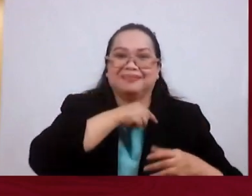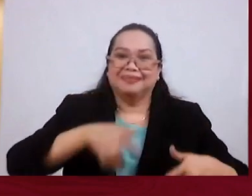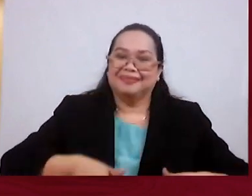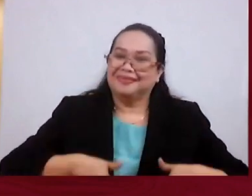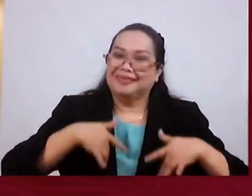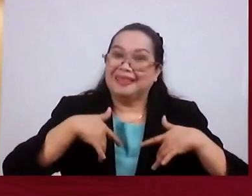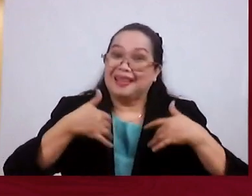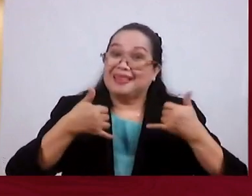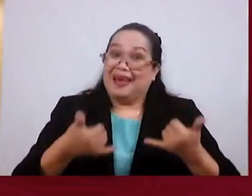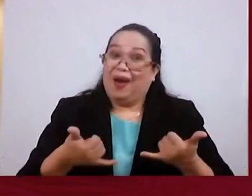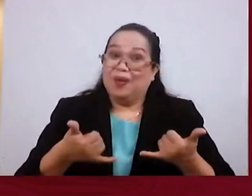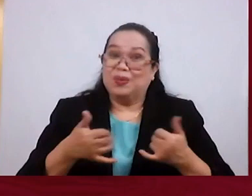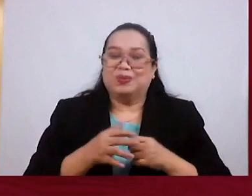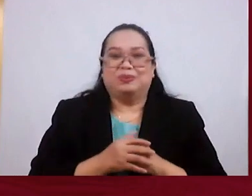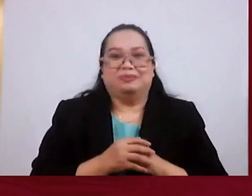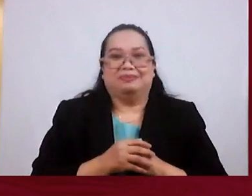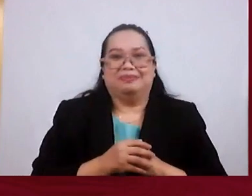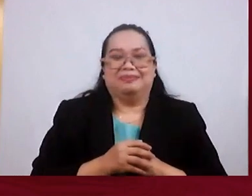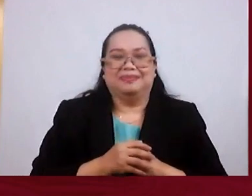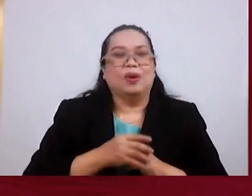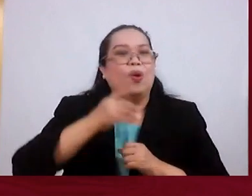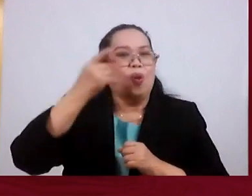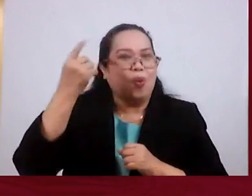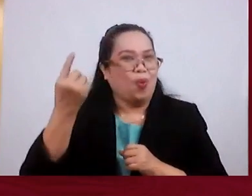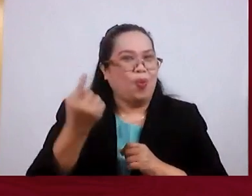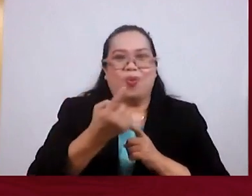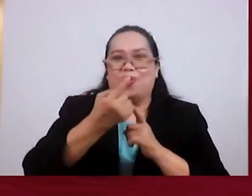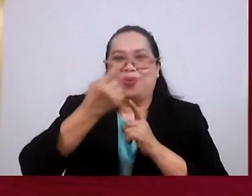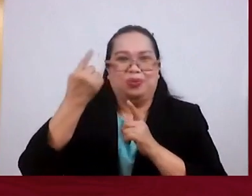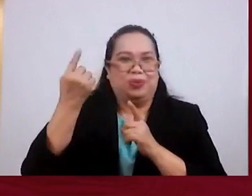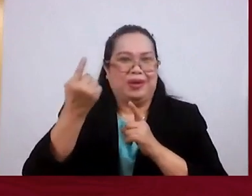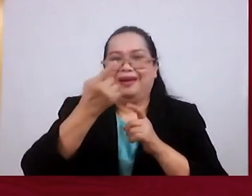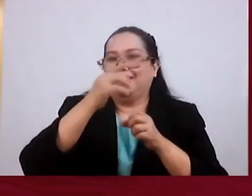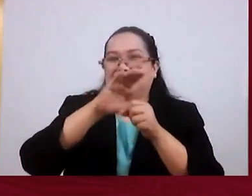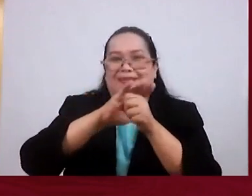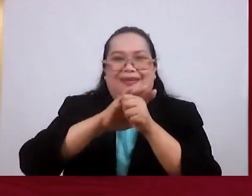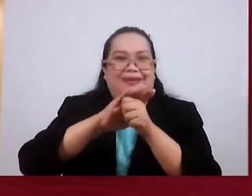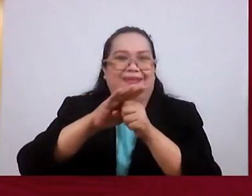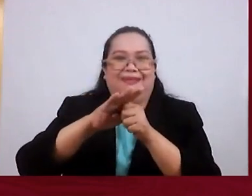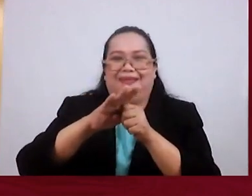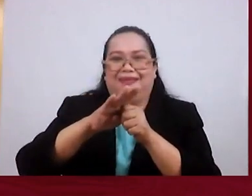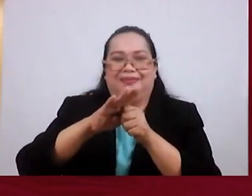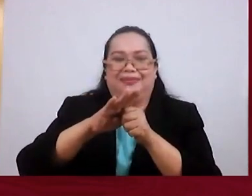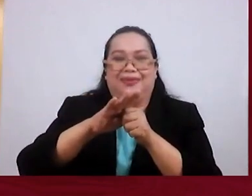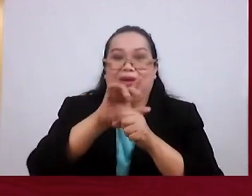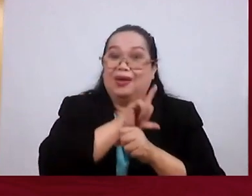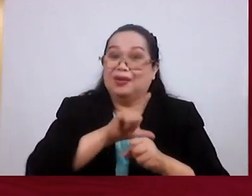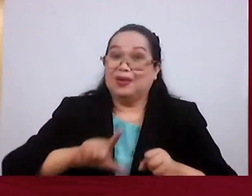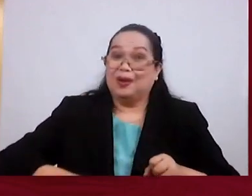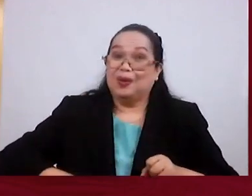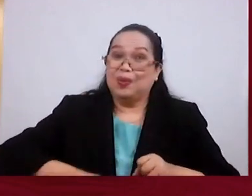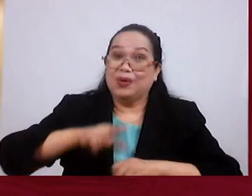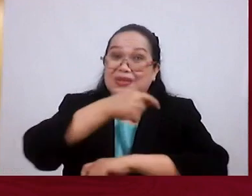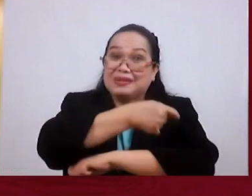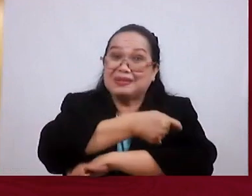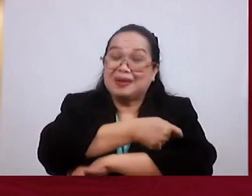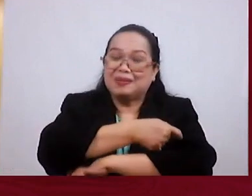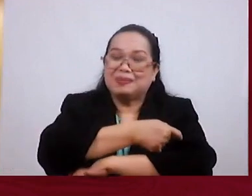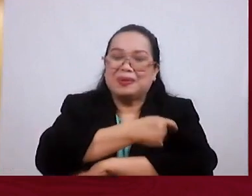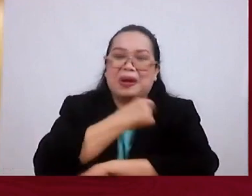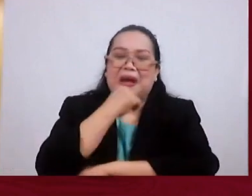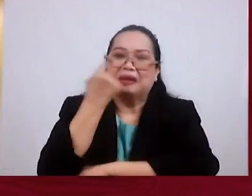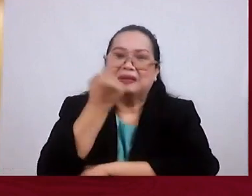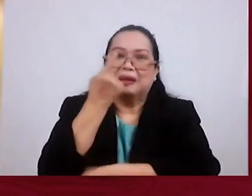Depress Friends Is Always Enough A Communion Isn't Just A Legalistic